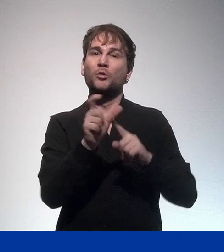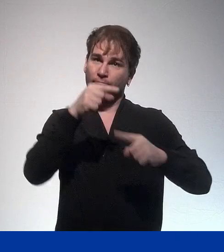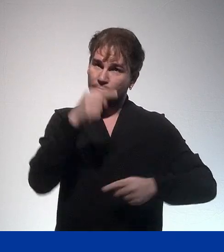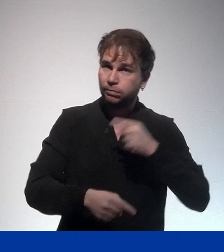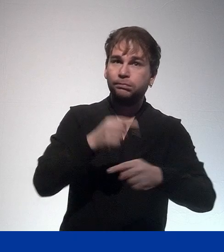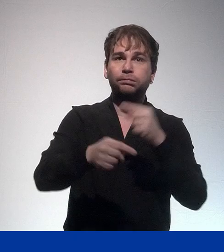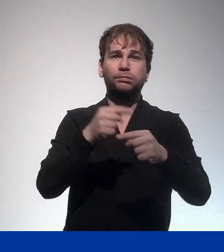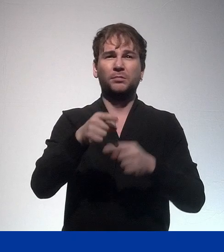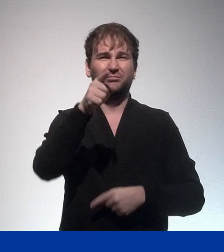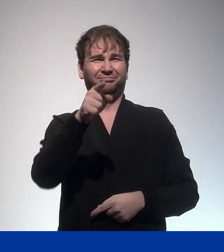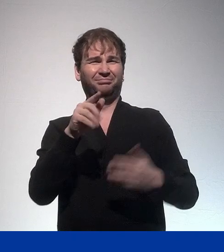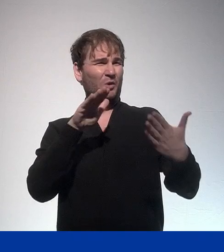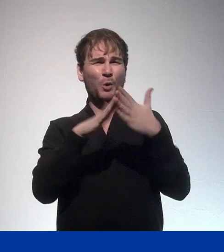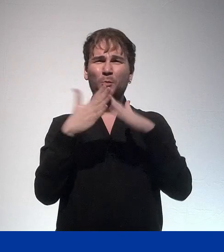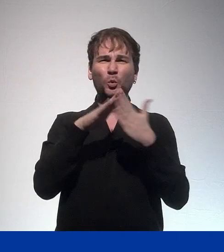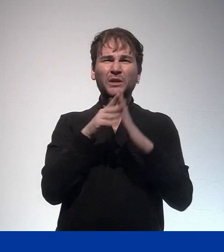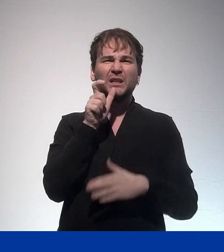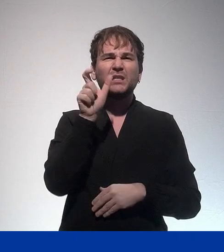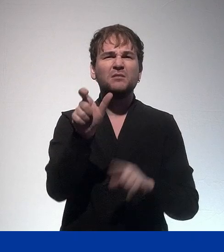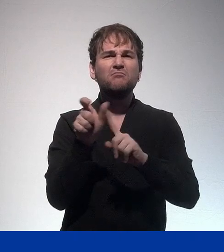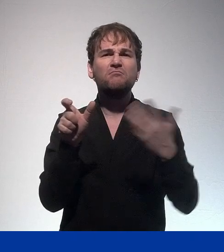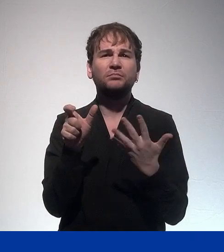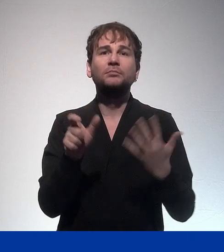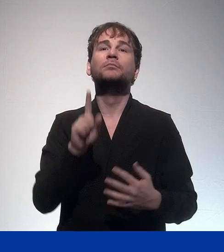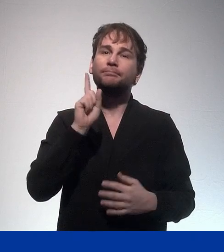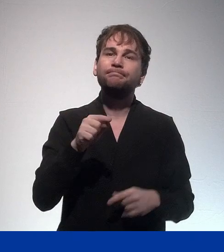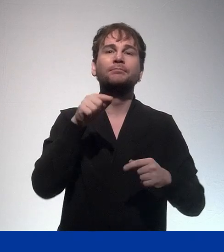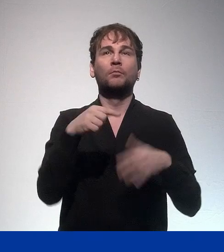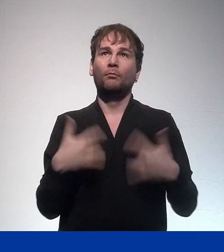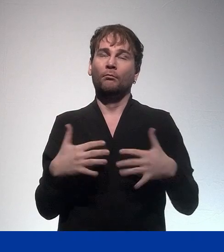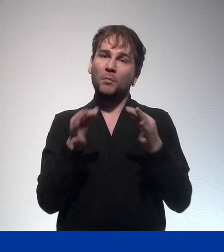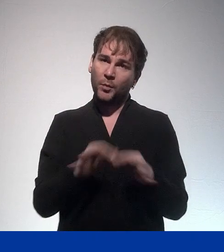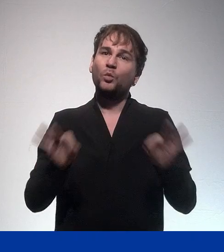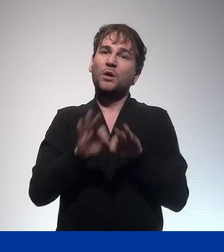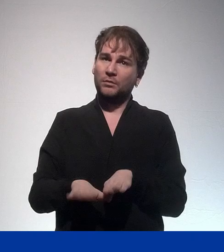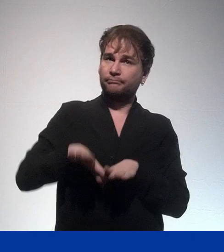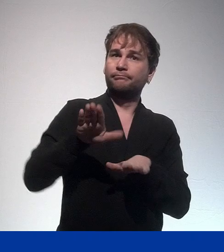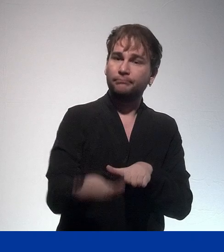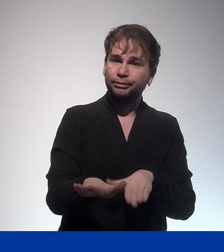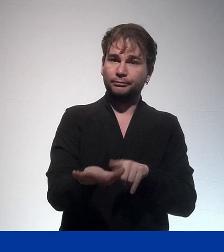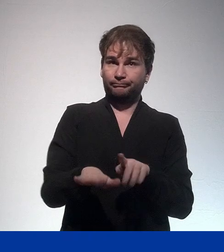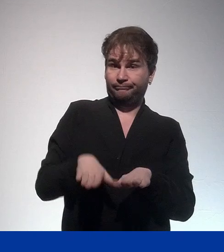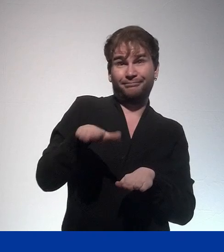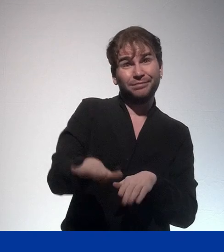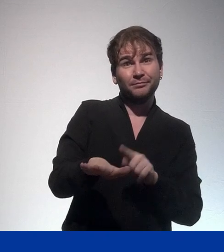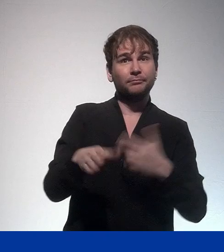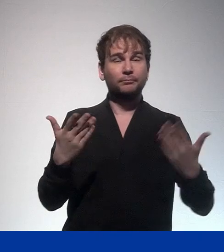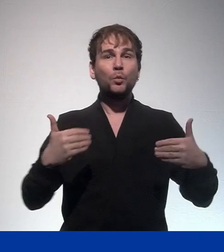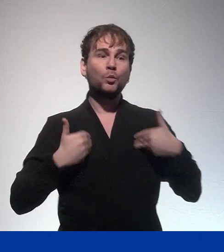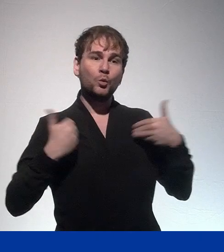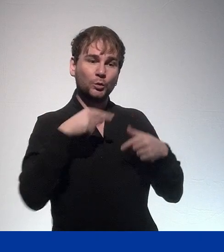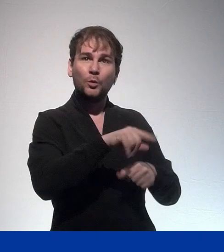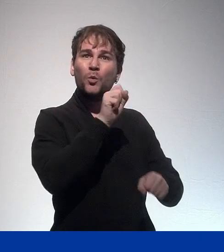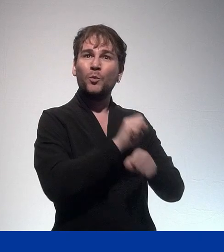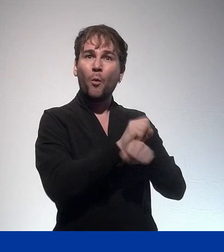term known as the youth work community of practice. That might sound a little bit dry, little bit theoretical, but actually it's a big step